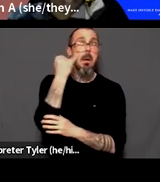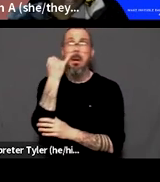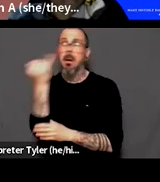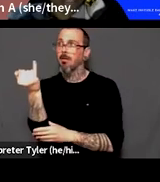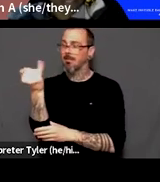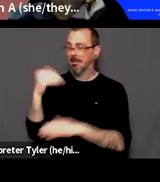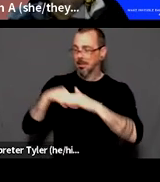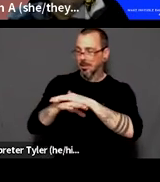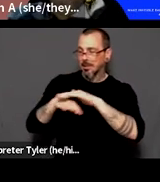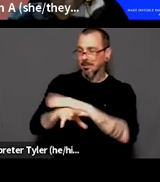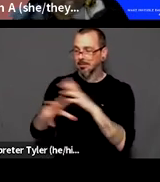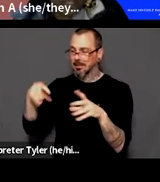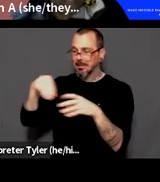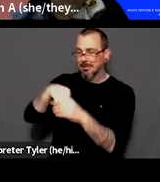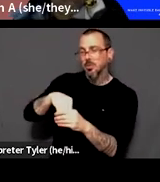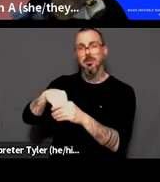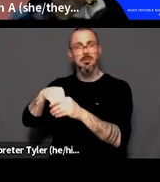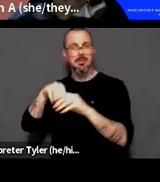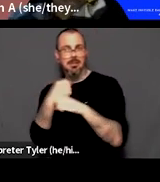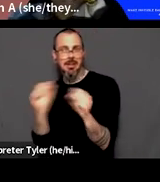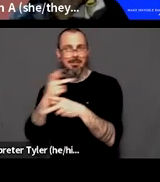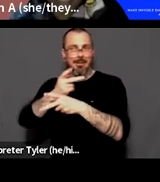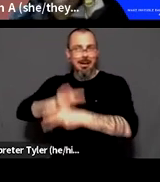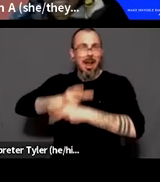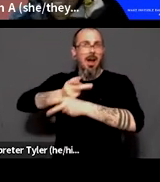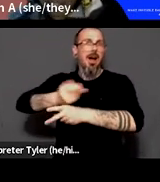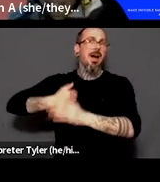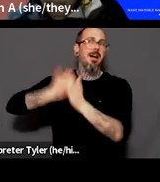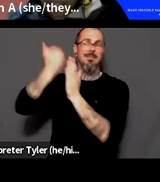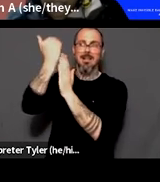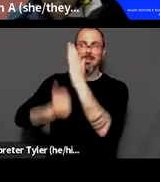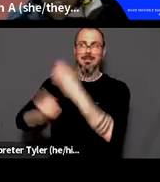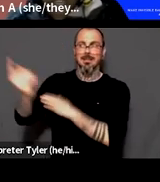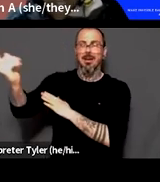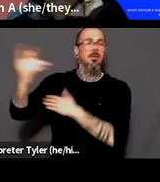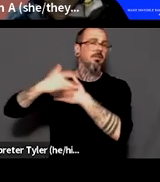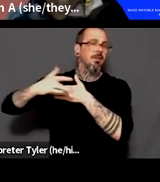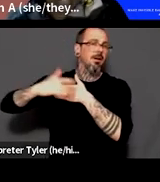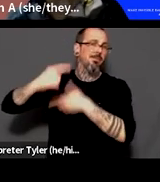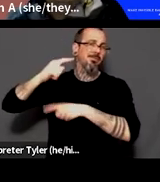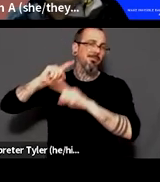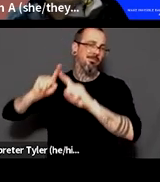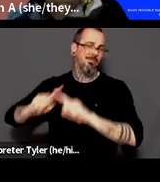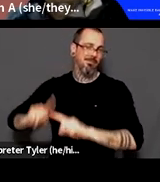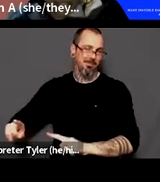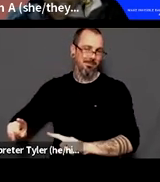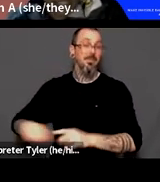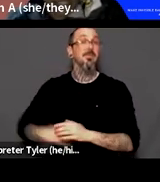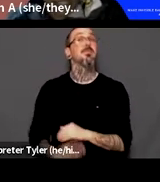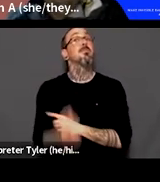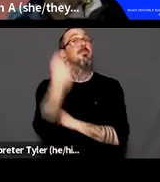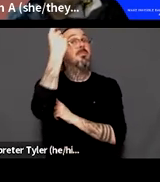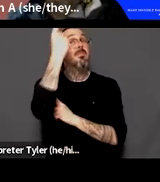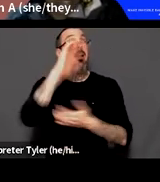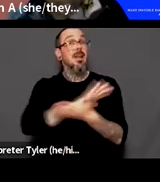inclusive, and relevant care. So what are the technicalities? The document will be live for one week. Uh, the